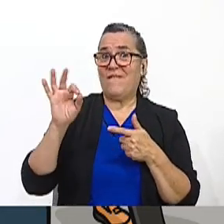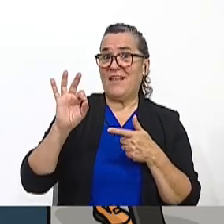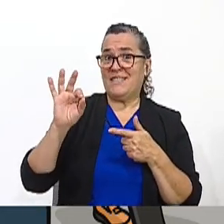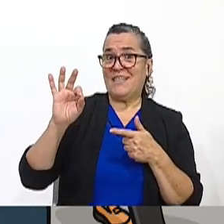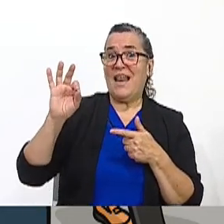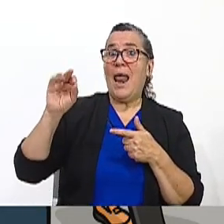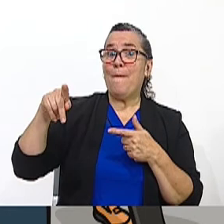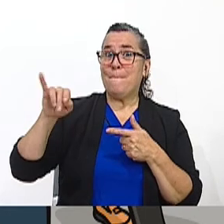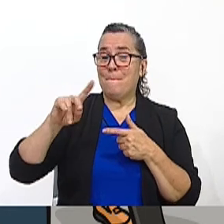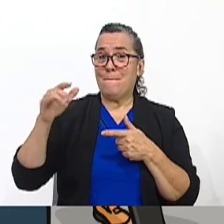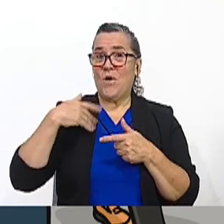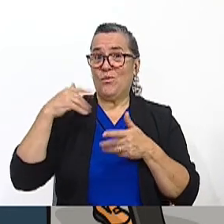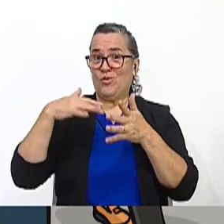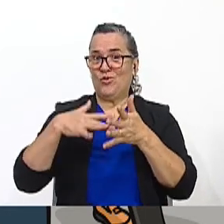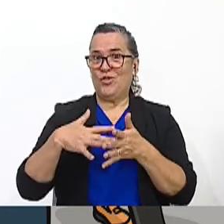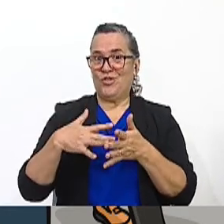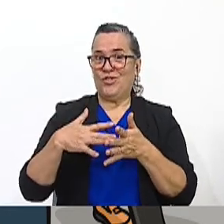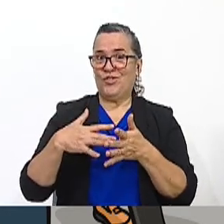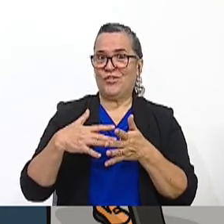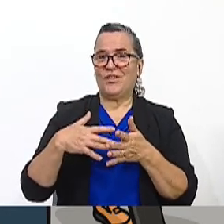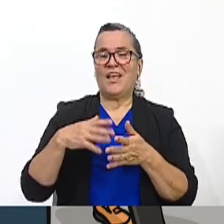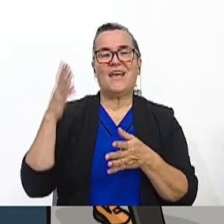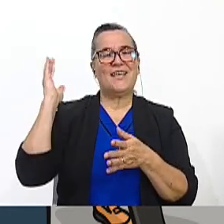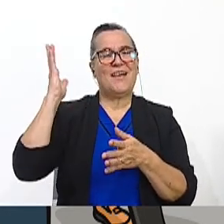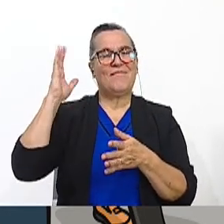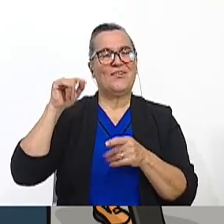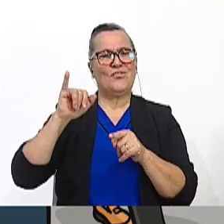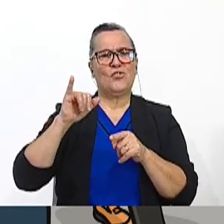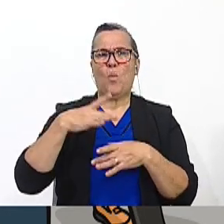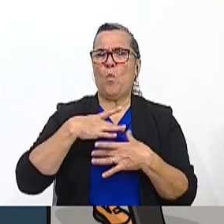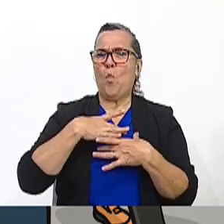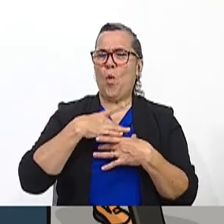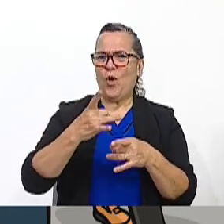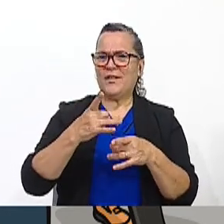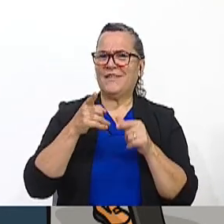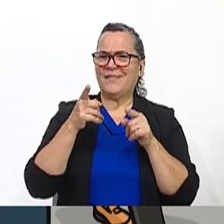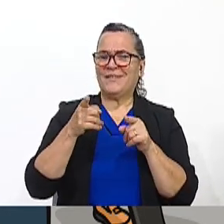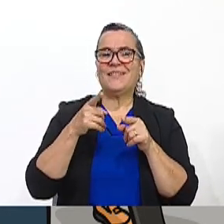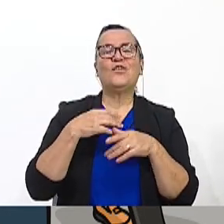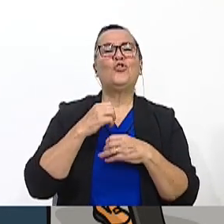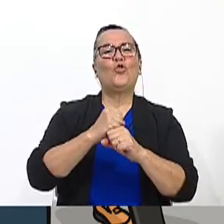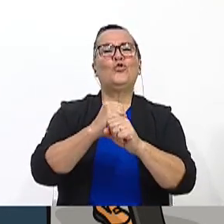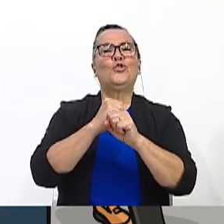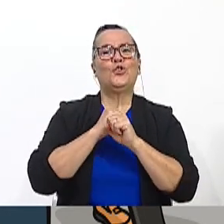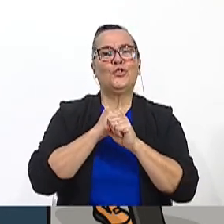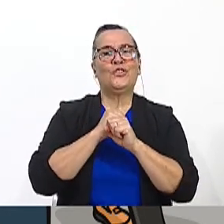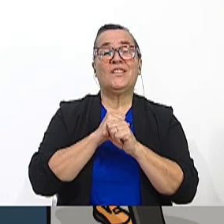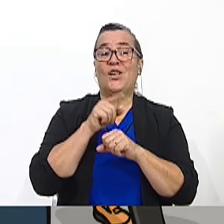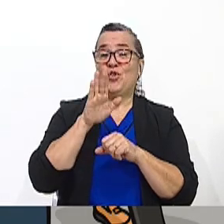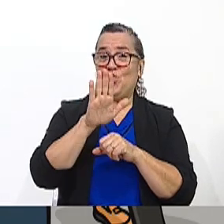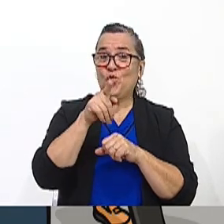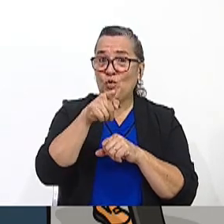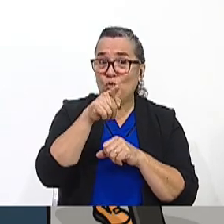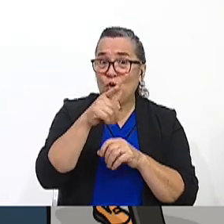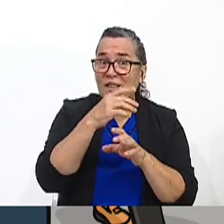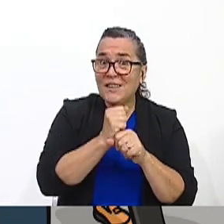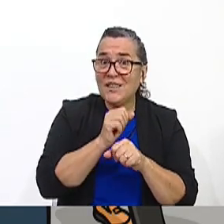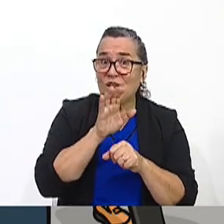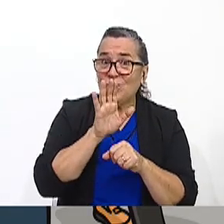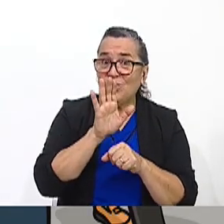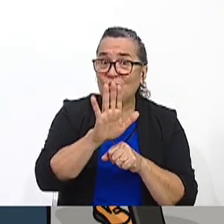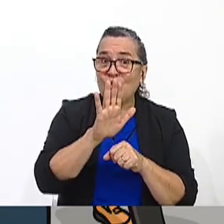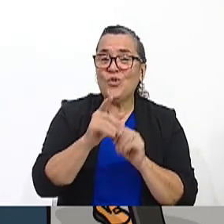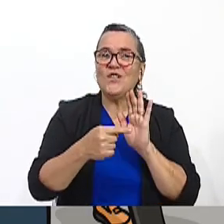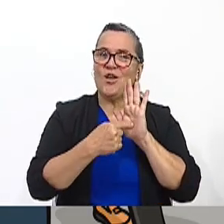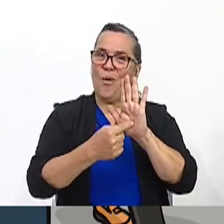students, and she presented her speech, right? It was very interesting. And I'm sure you did yours and you presented them